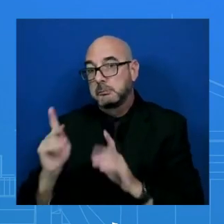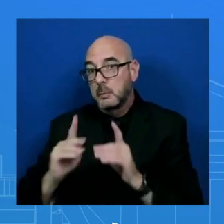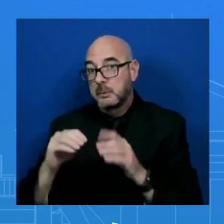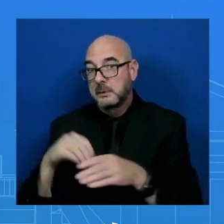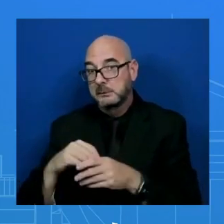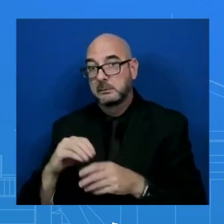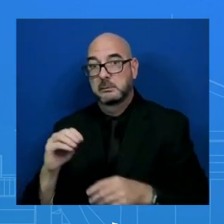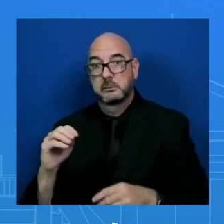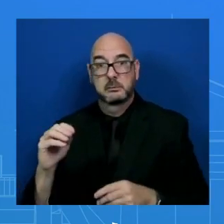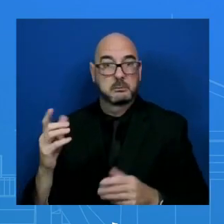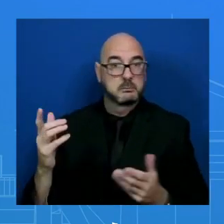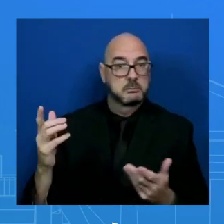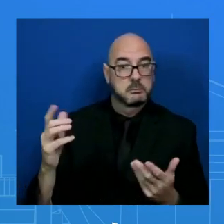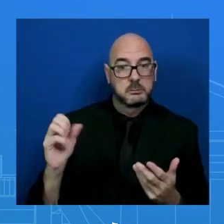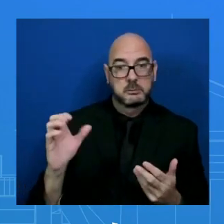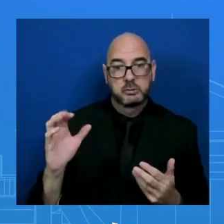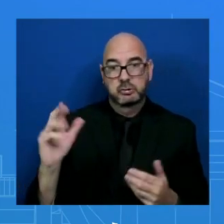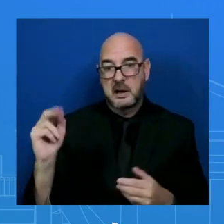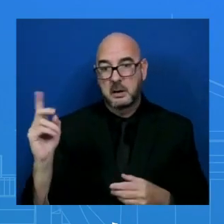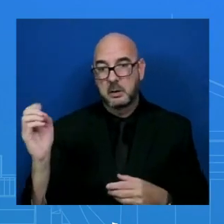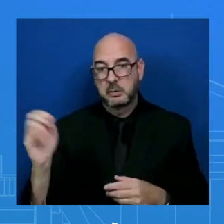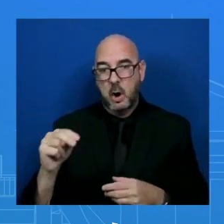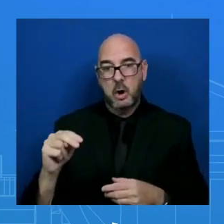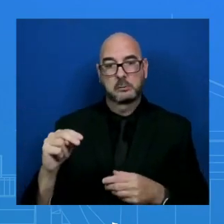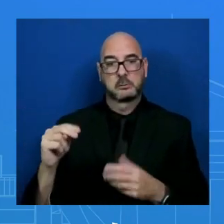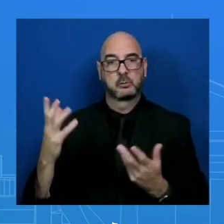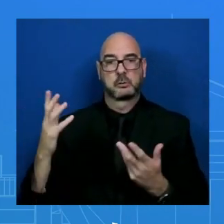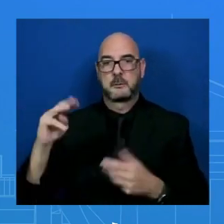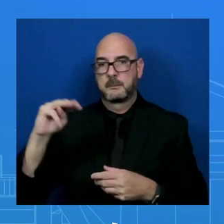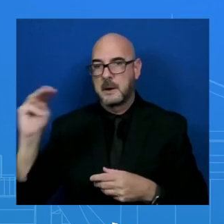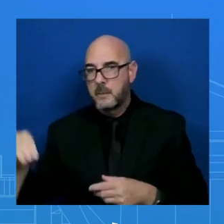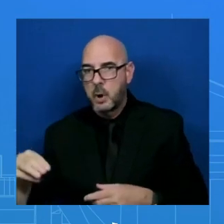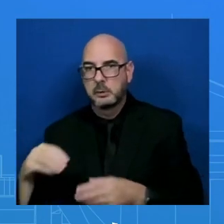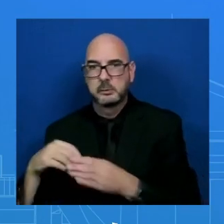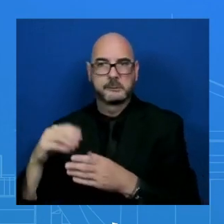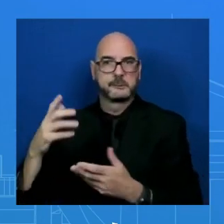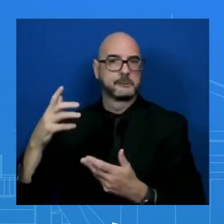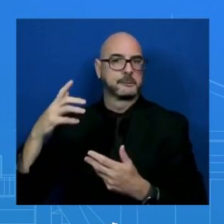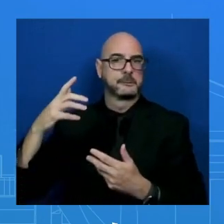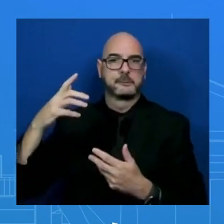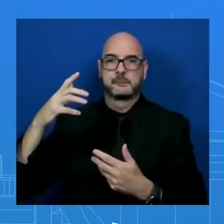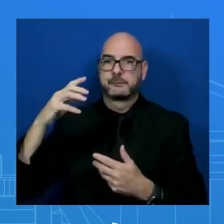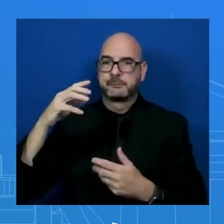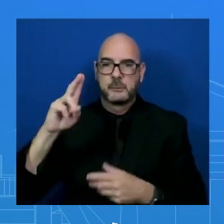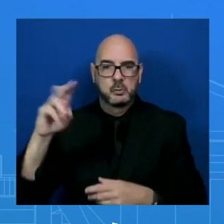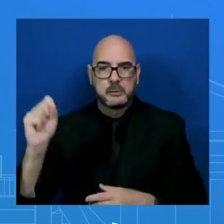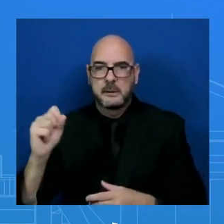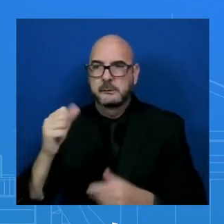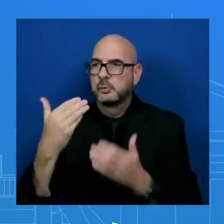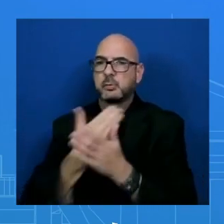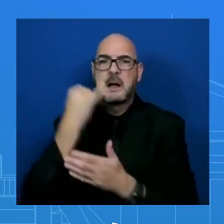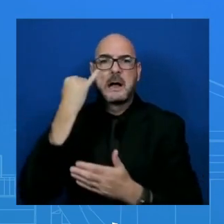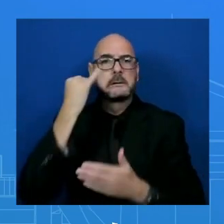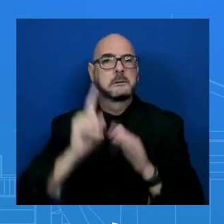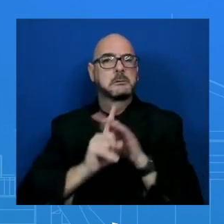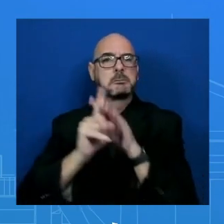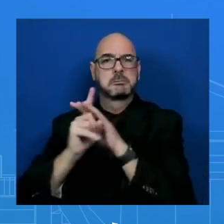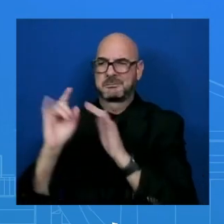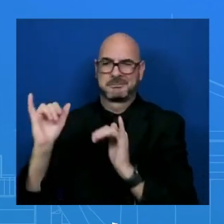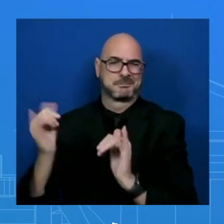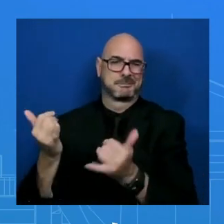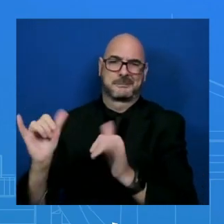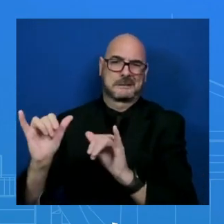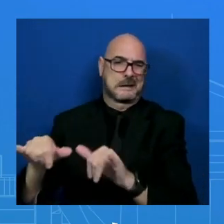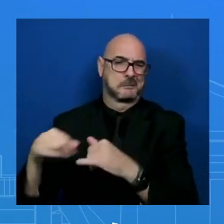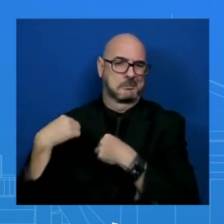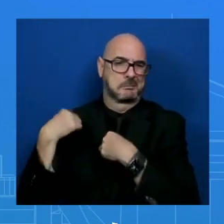your all's hometowns. And frankly, that's not some novel idea. That has been a bipartisan commitment of the United States